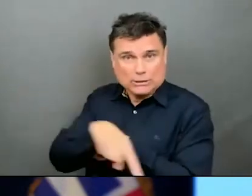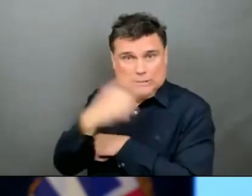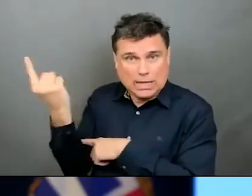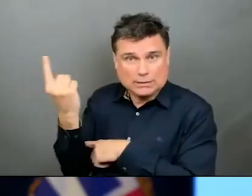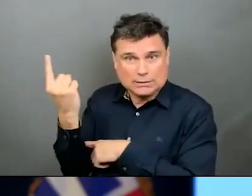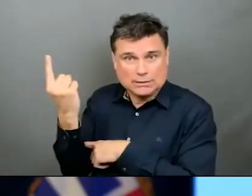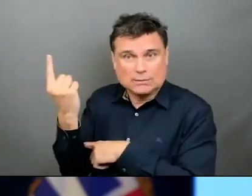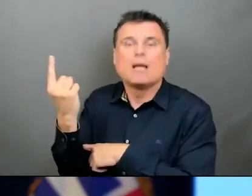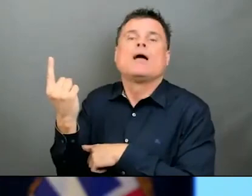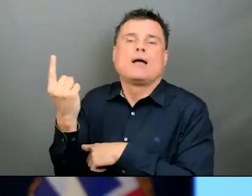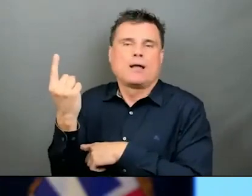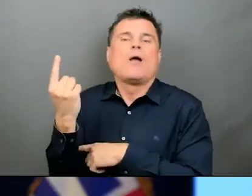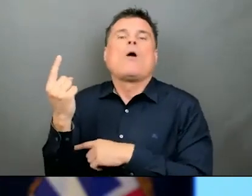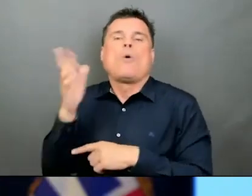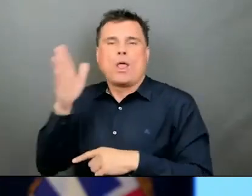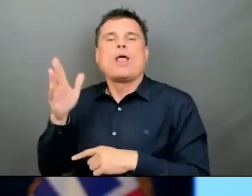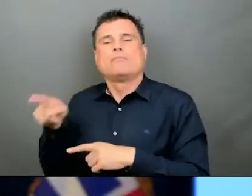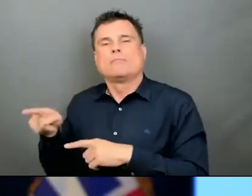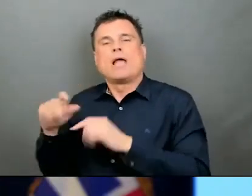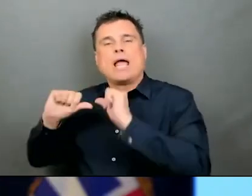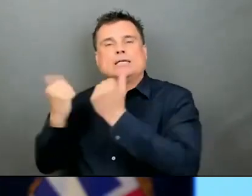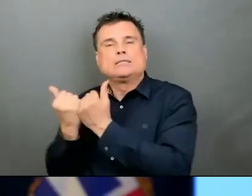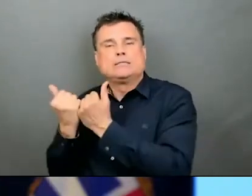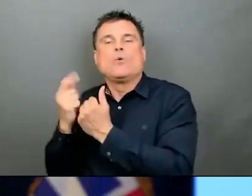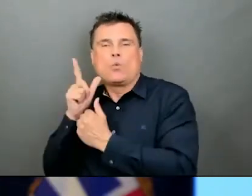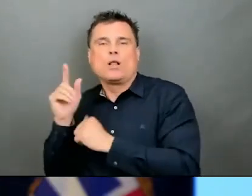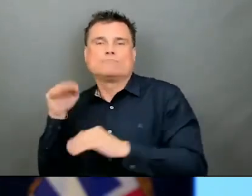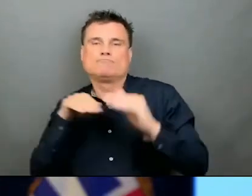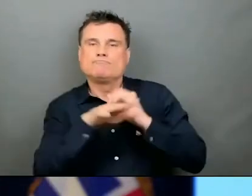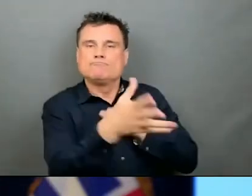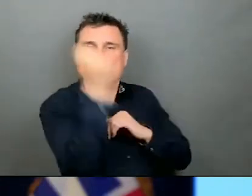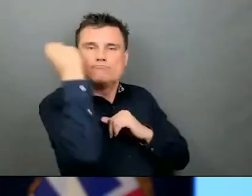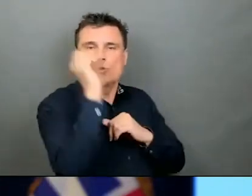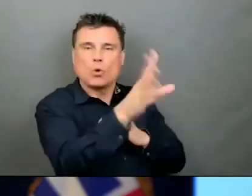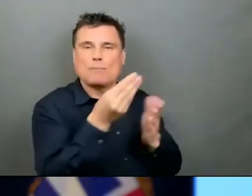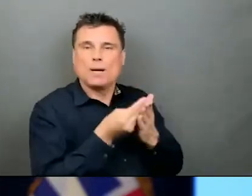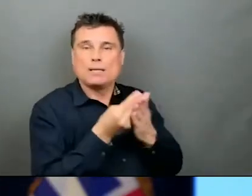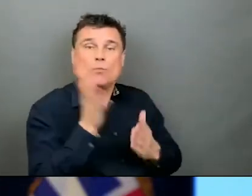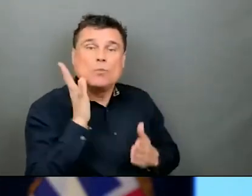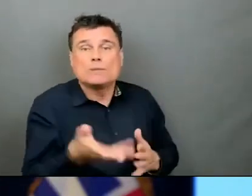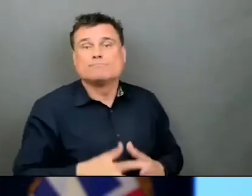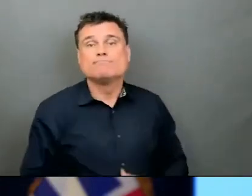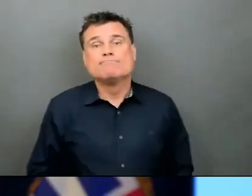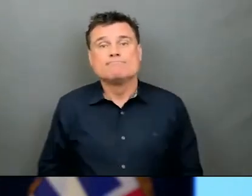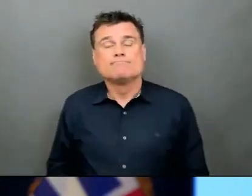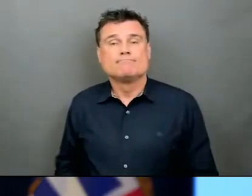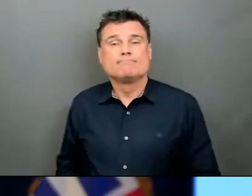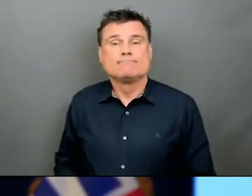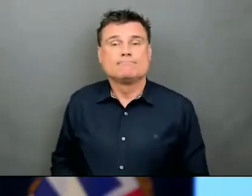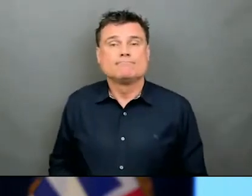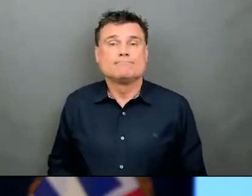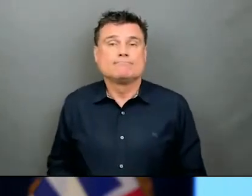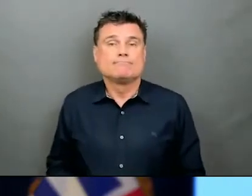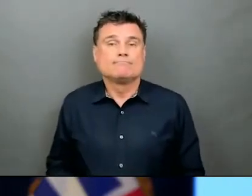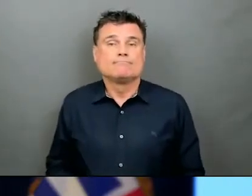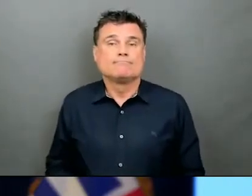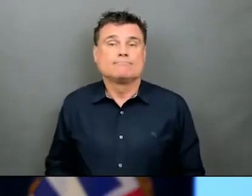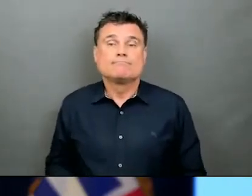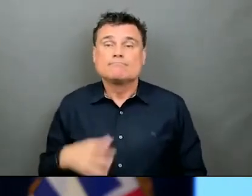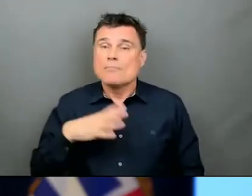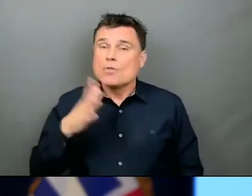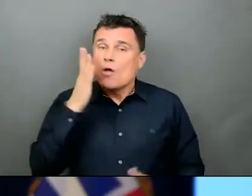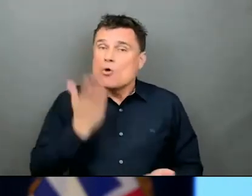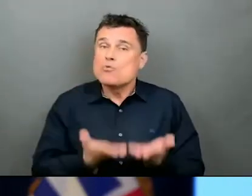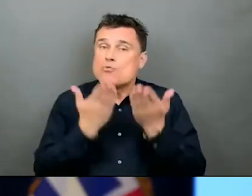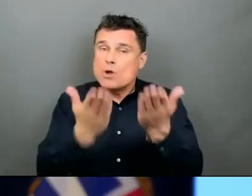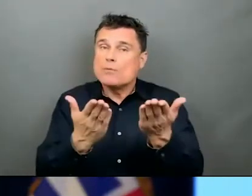have also indicated that it is my intention within the next few weeks, we're currently in session, that I will be introducing legislation that